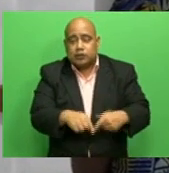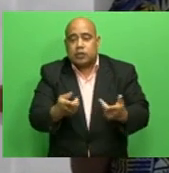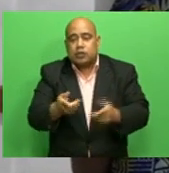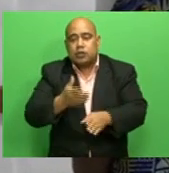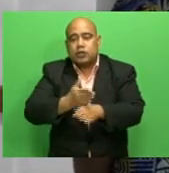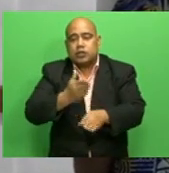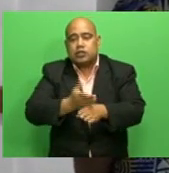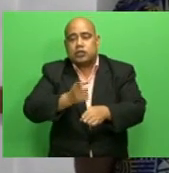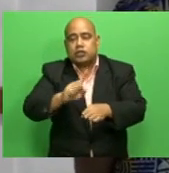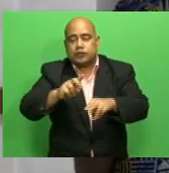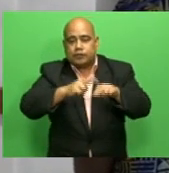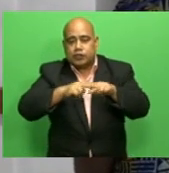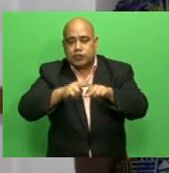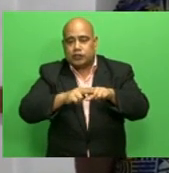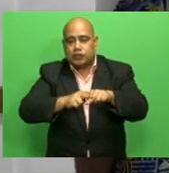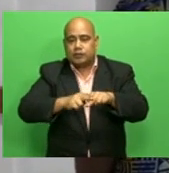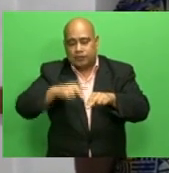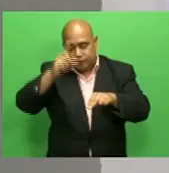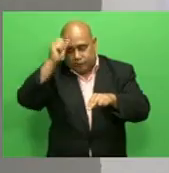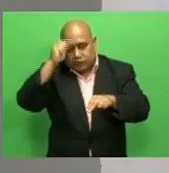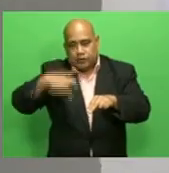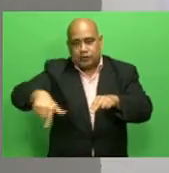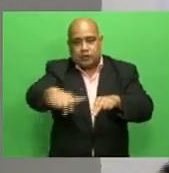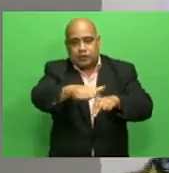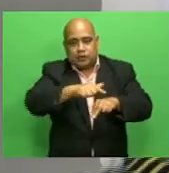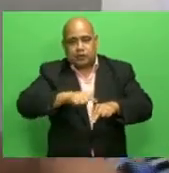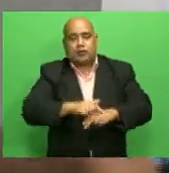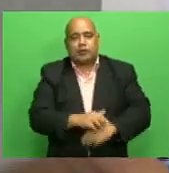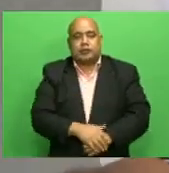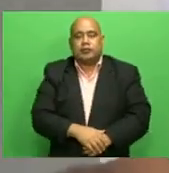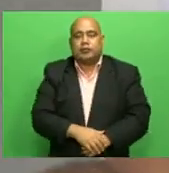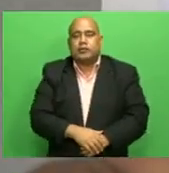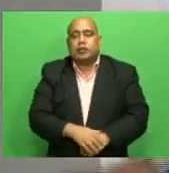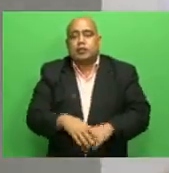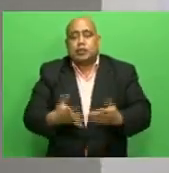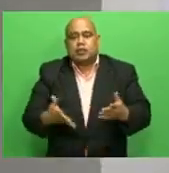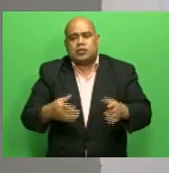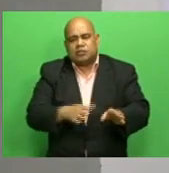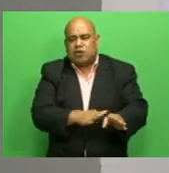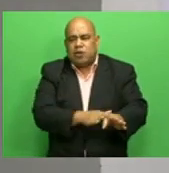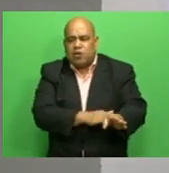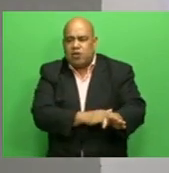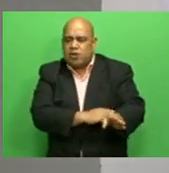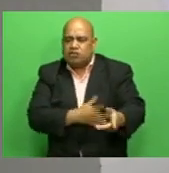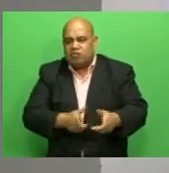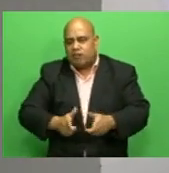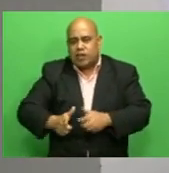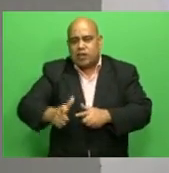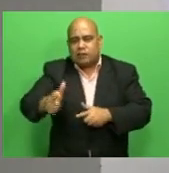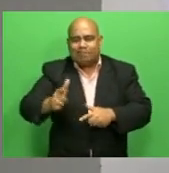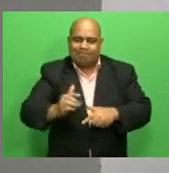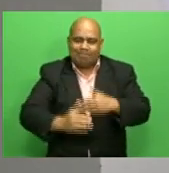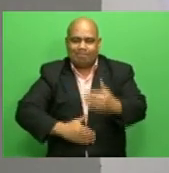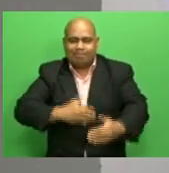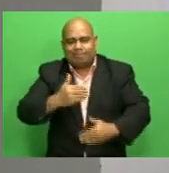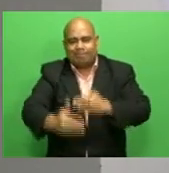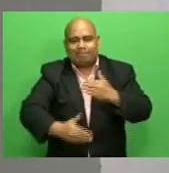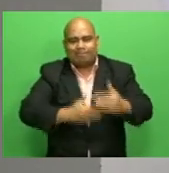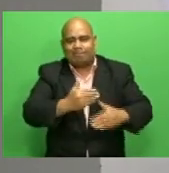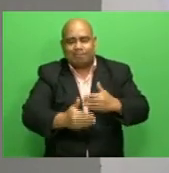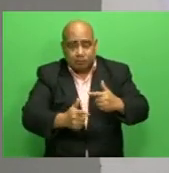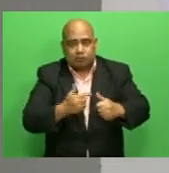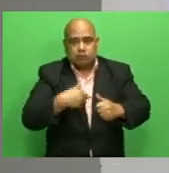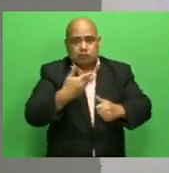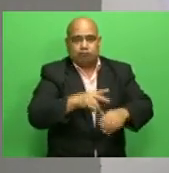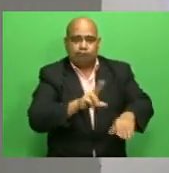persistence that will take you a long way. I've gone a long way around it to becoming a surgeon, but I've achieved that through